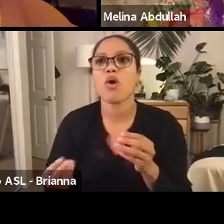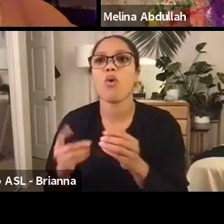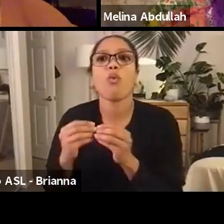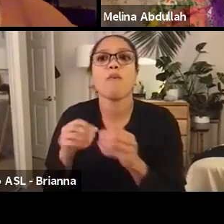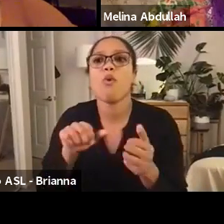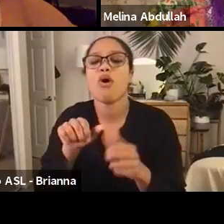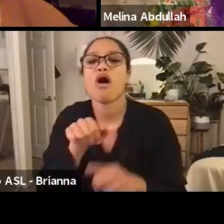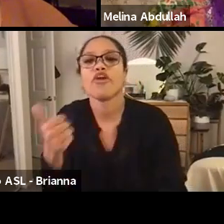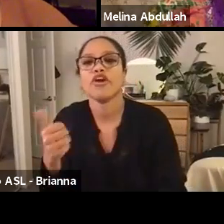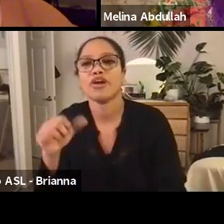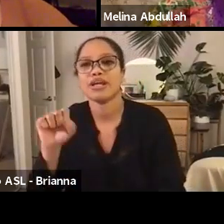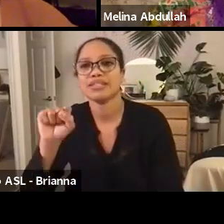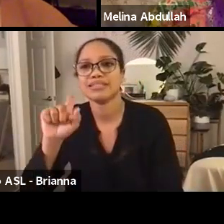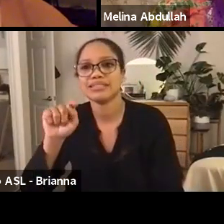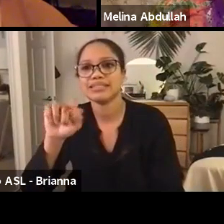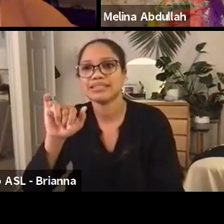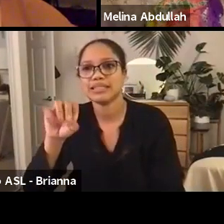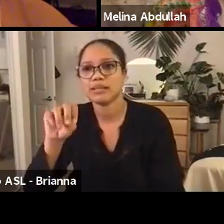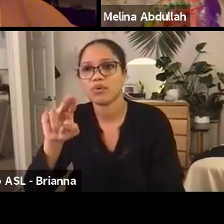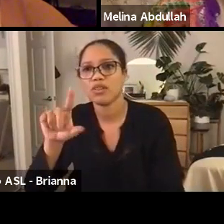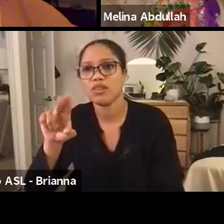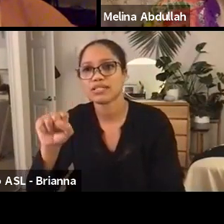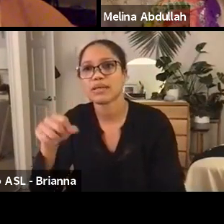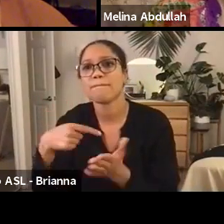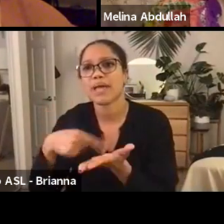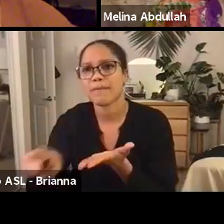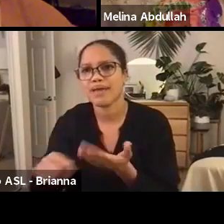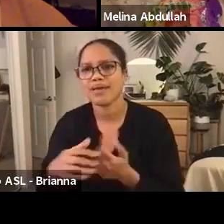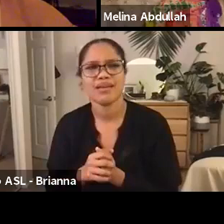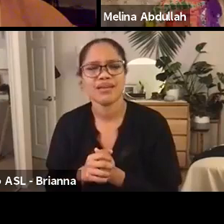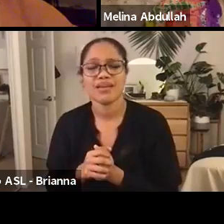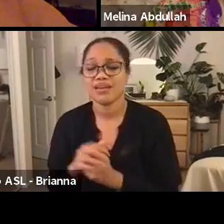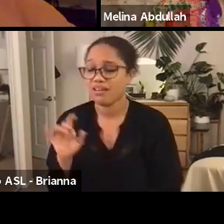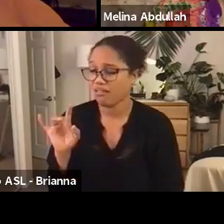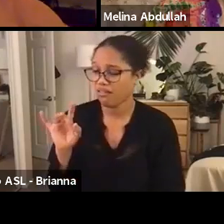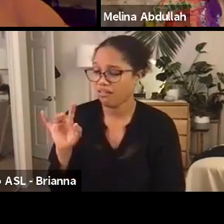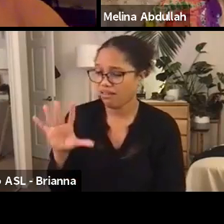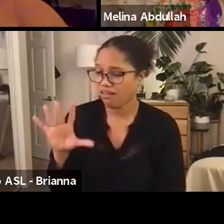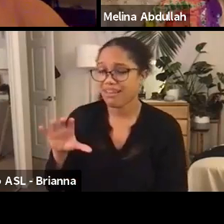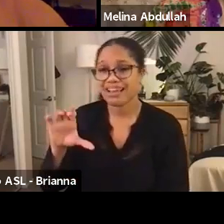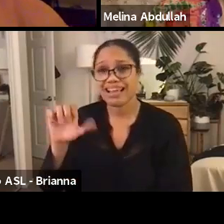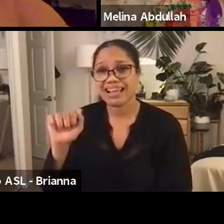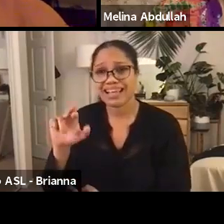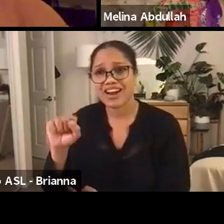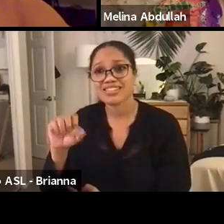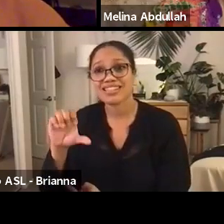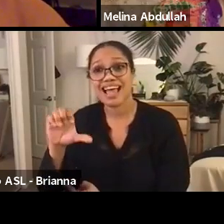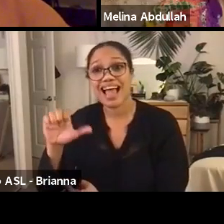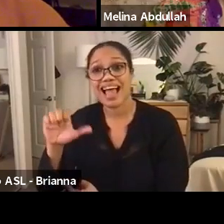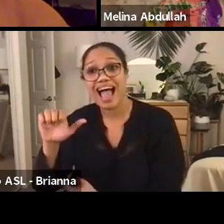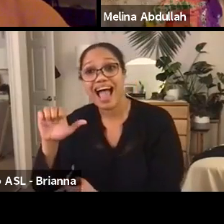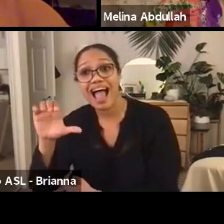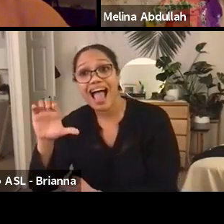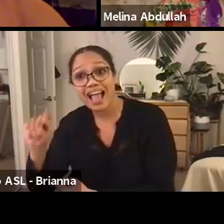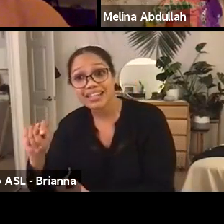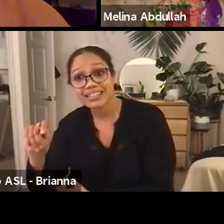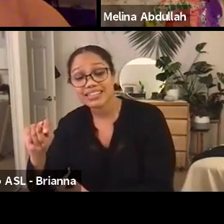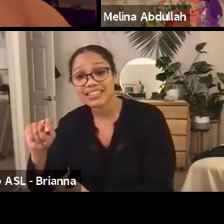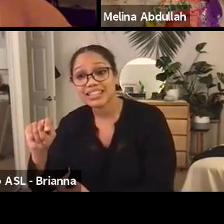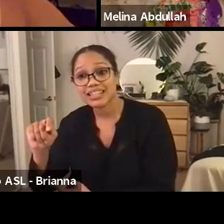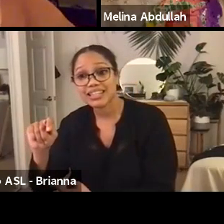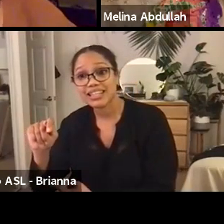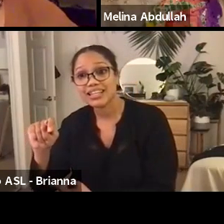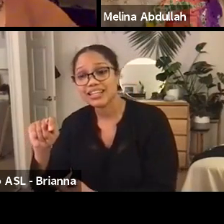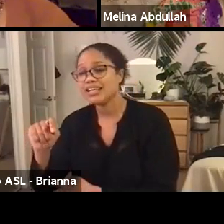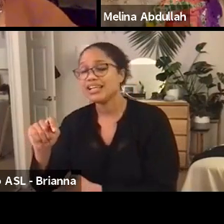It's unreal to think that trillions of dollars have gone out in the CARES Act and only pennies are actually landing in communities